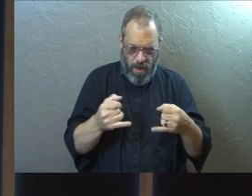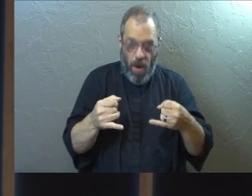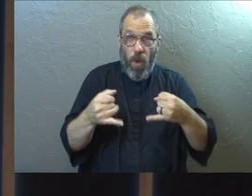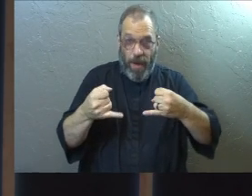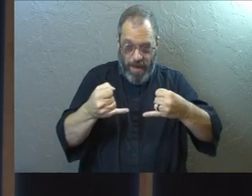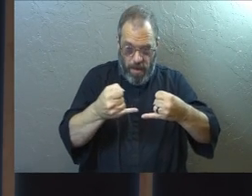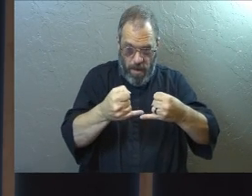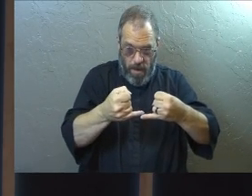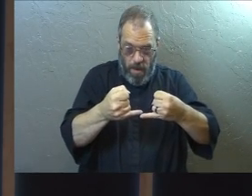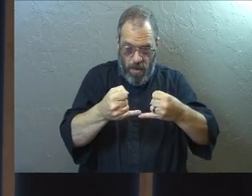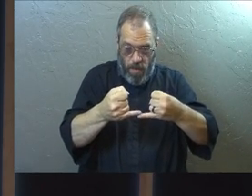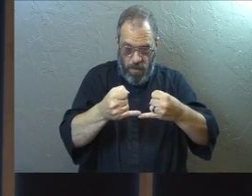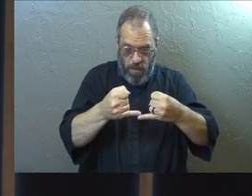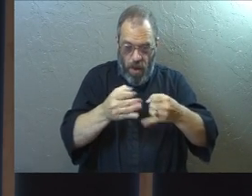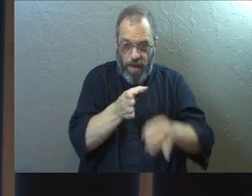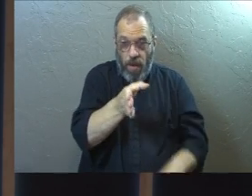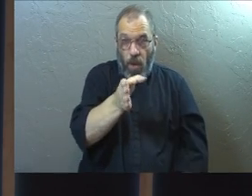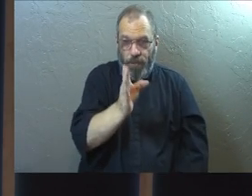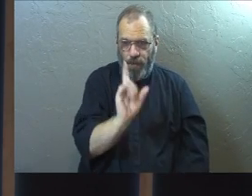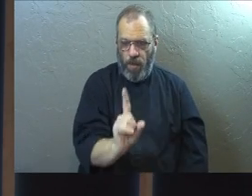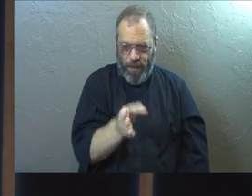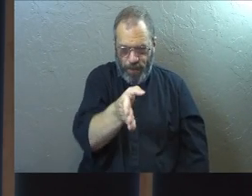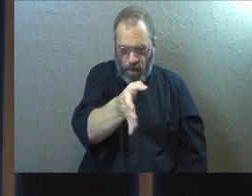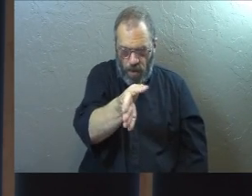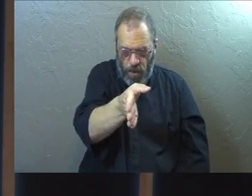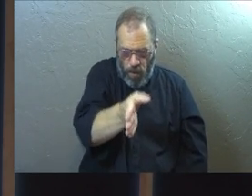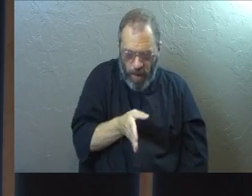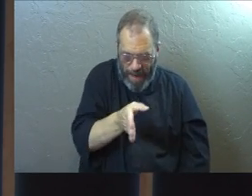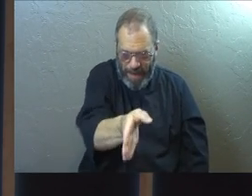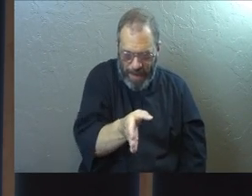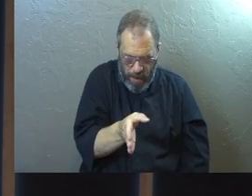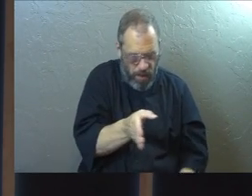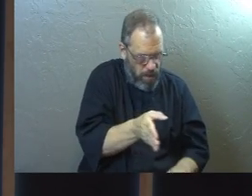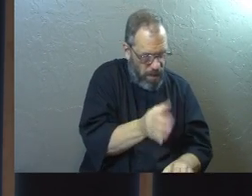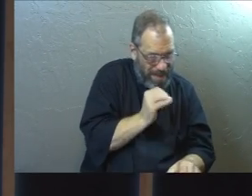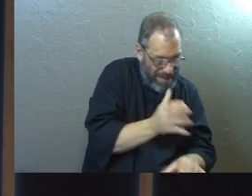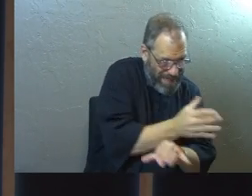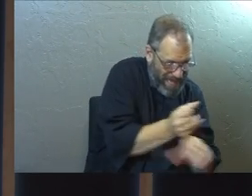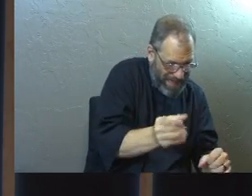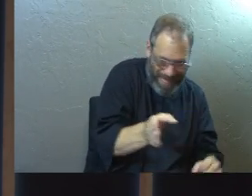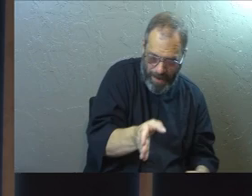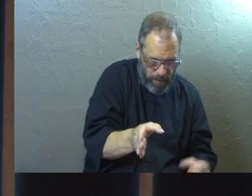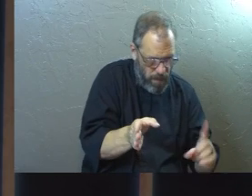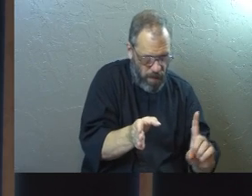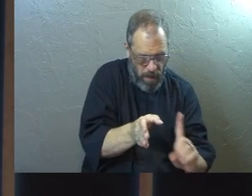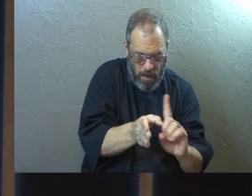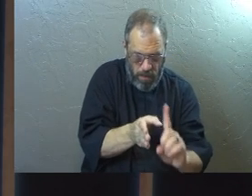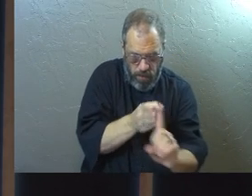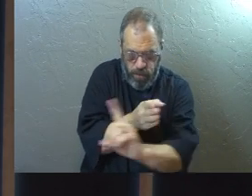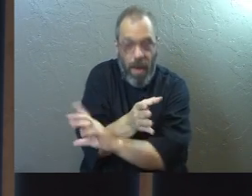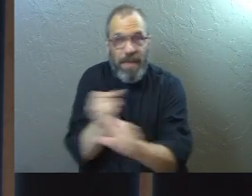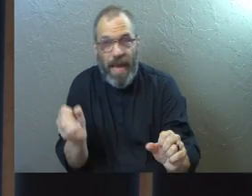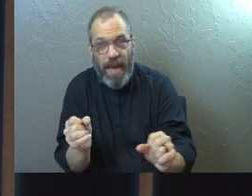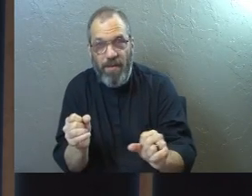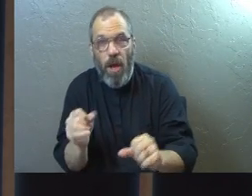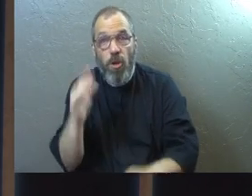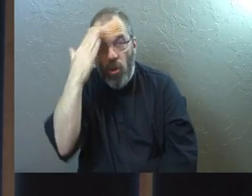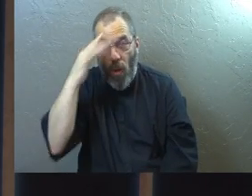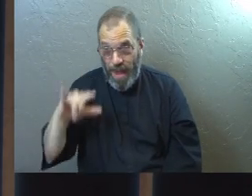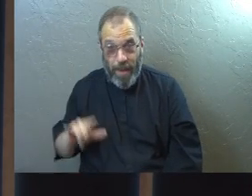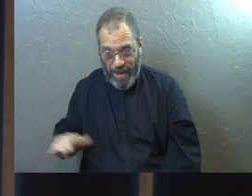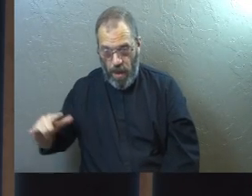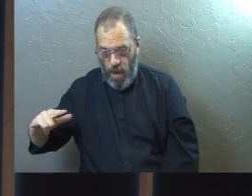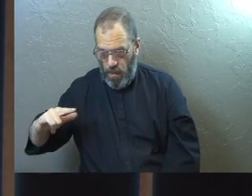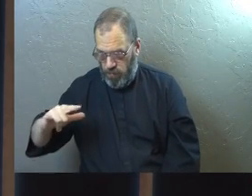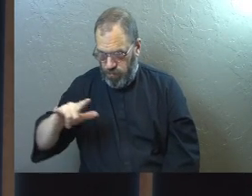cross and you weren't saved on one side and you're saved on the other side because you surrendered. You got on the plane. You said, yes, Jesus, come in.